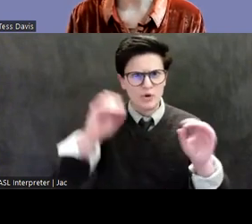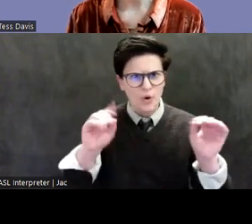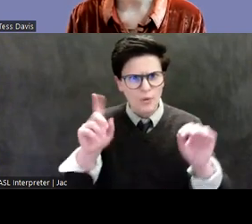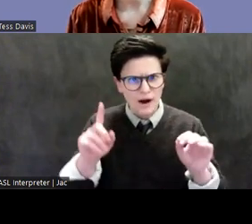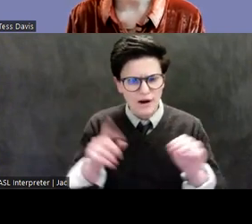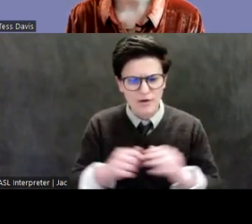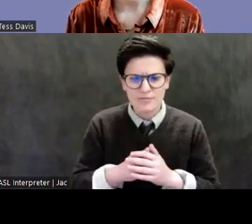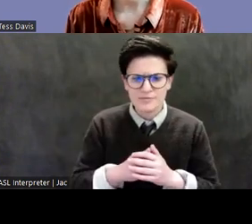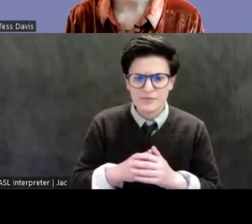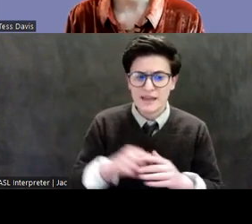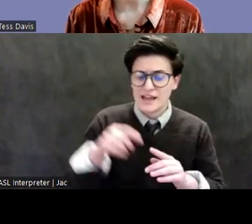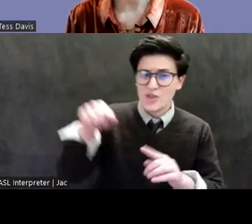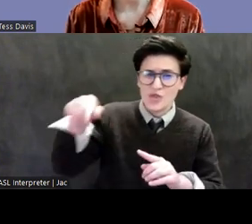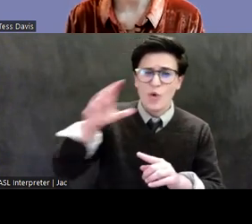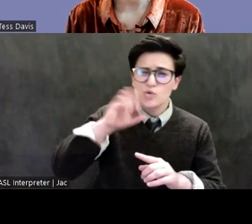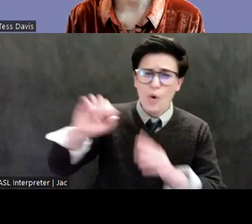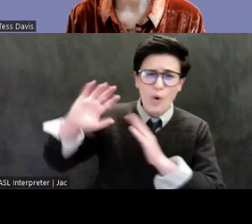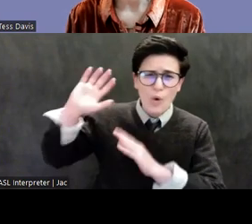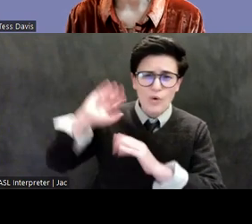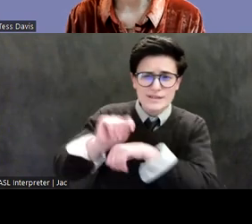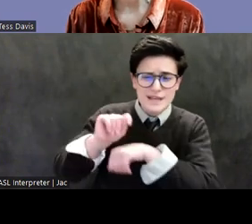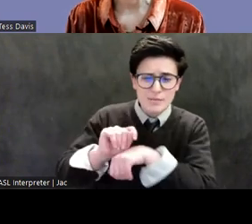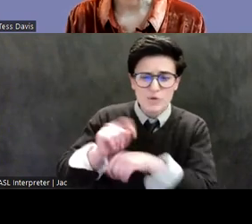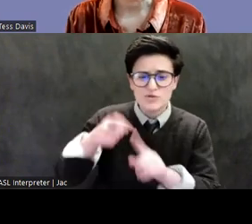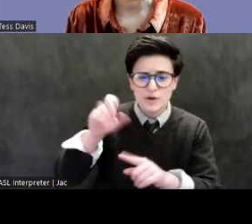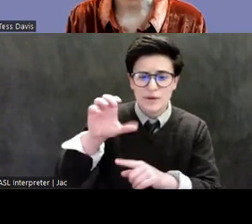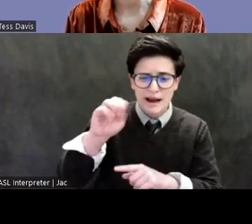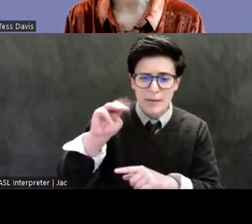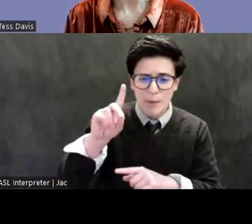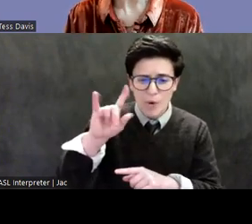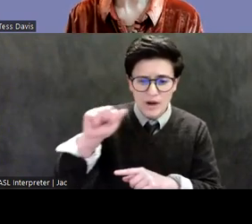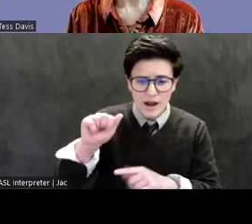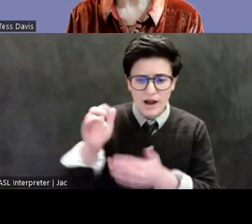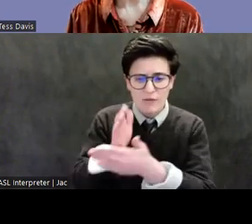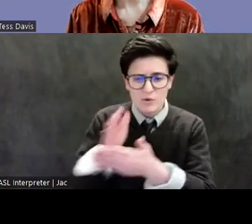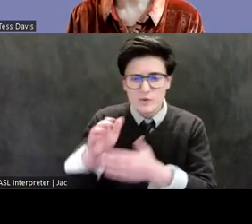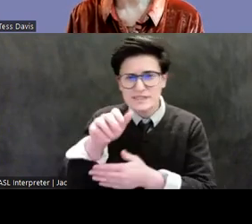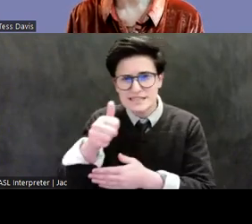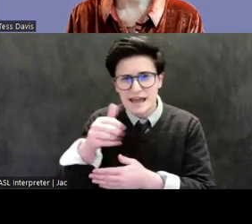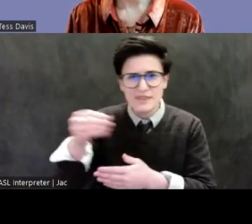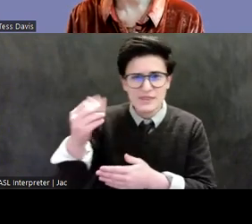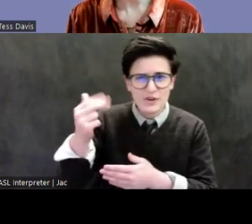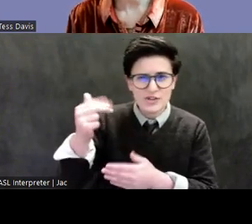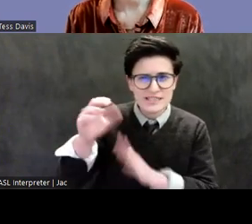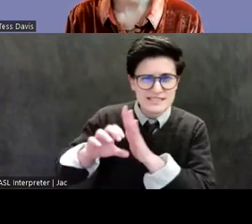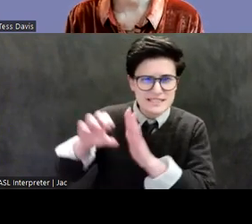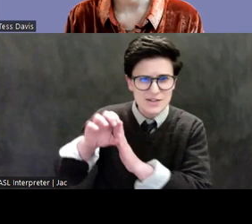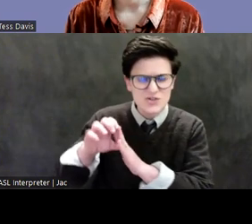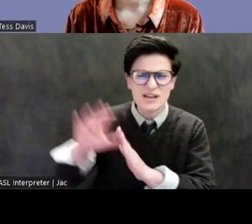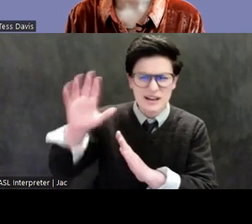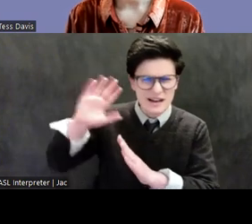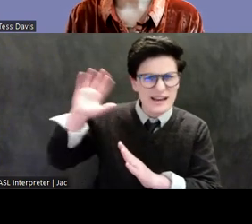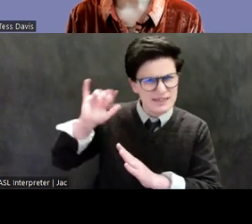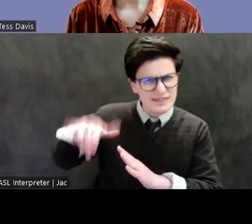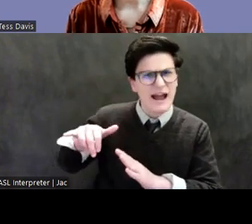at the height of their culture between the 10th and 13th century ring so few bells? He concluded that, from Tibet to Cambodia,